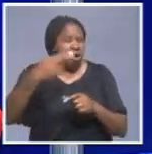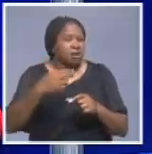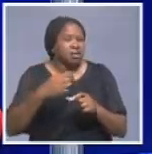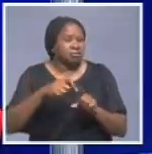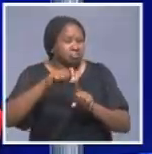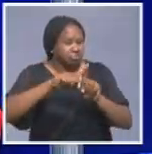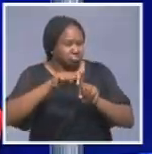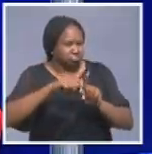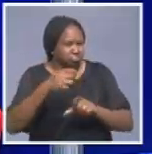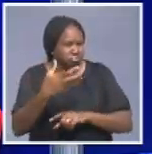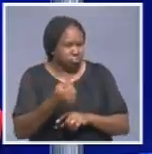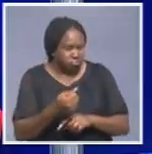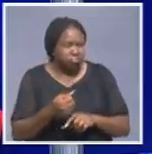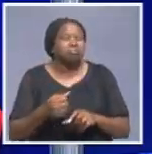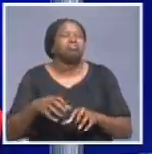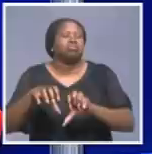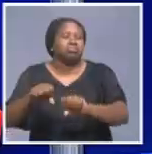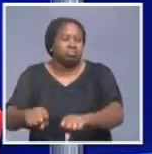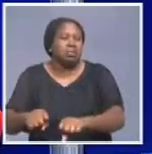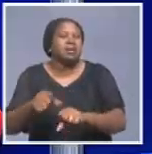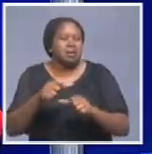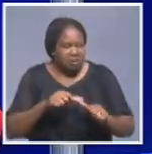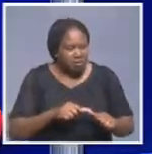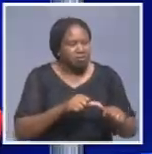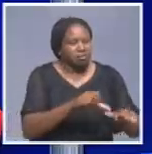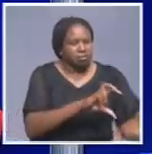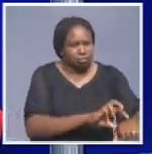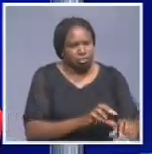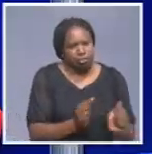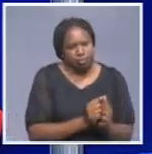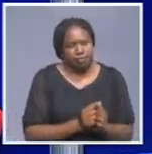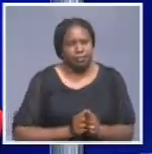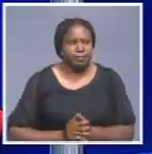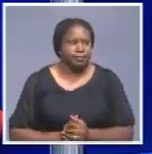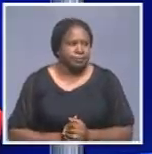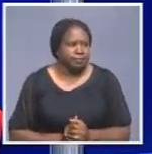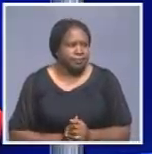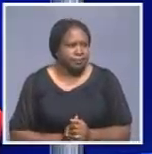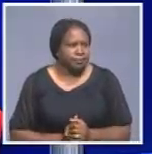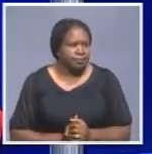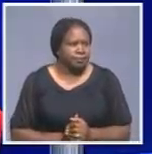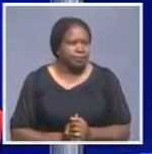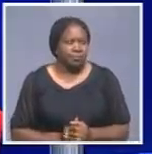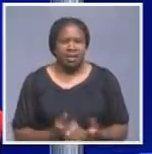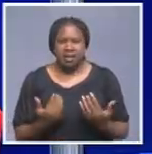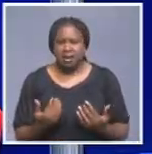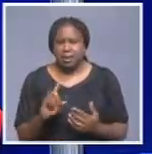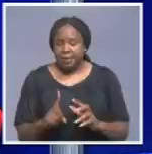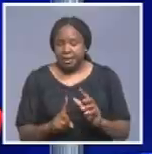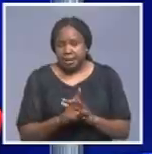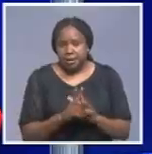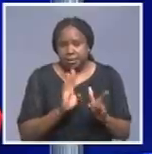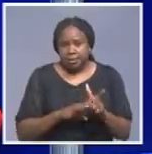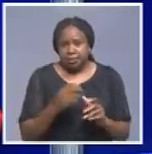relation to that particular individual. Now, what happened in this case,